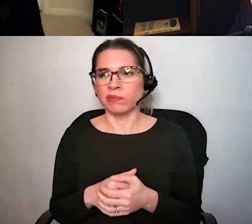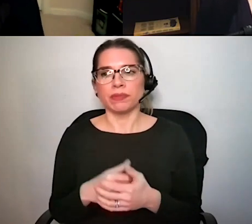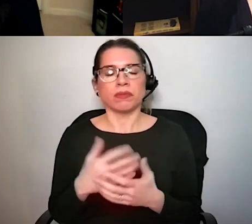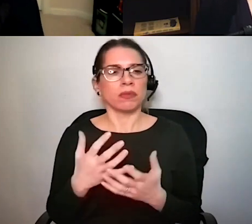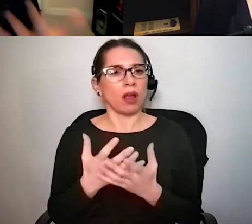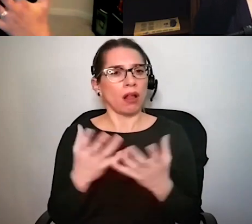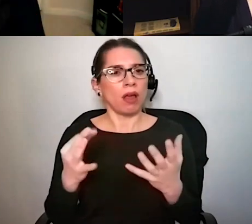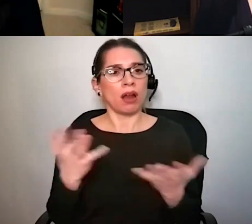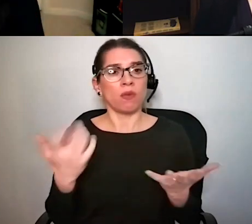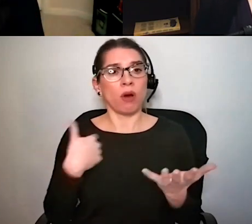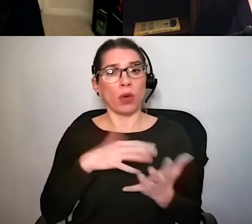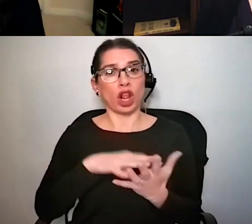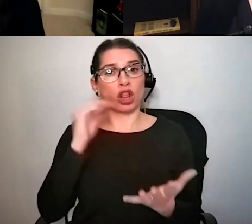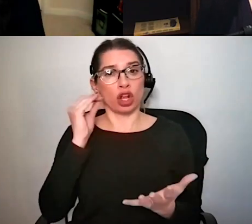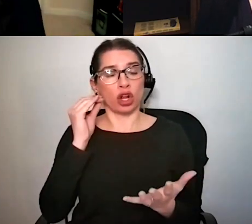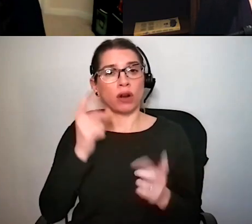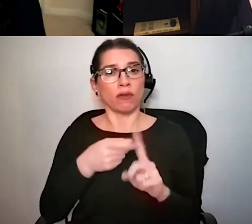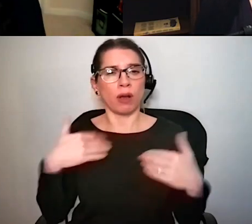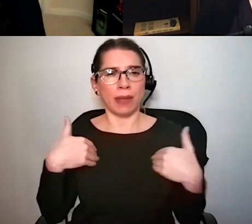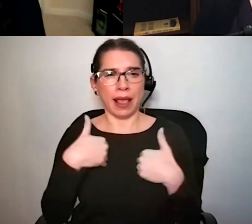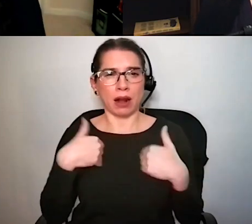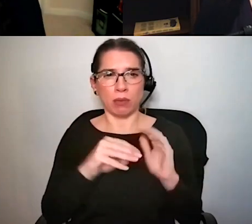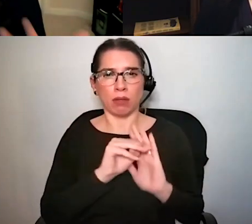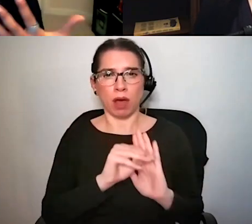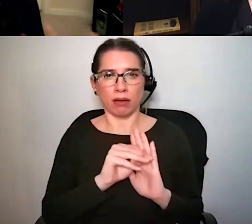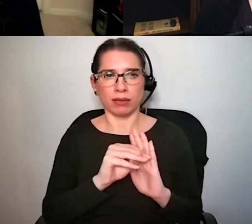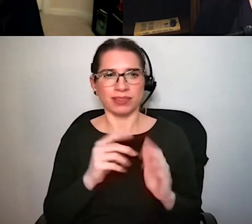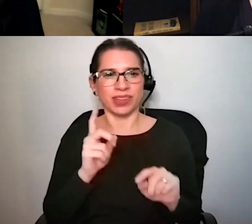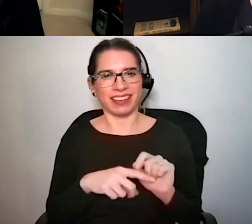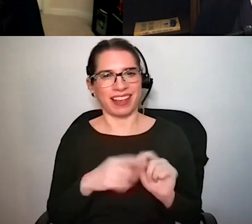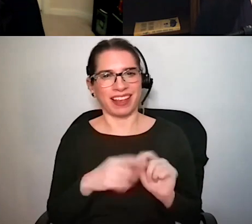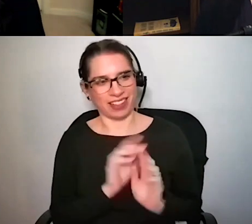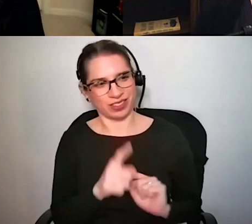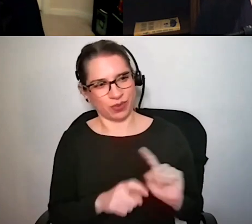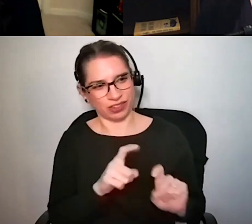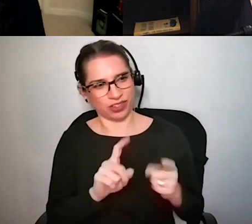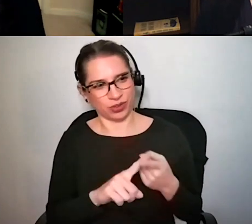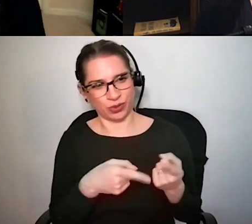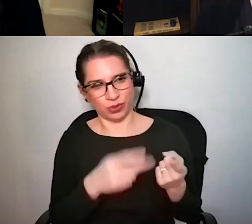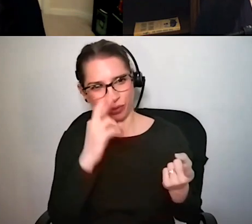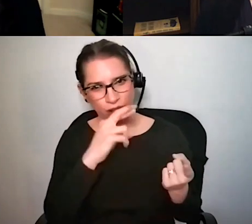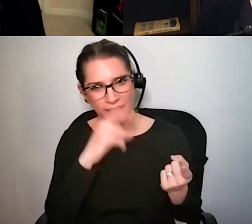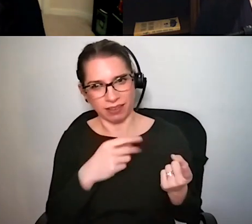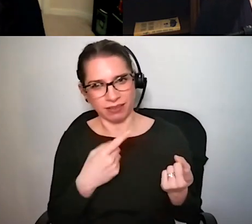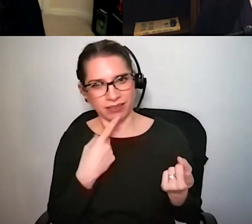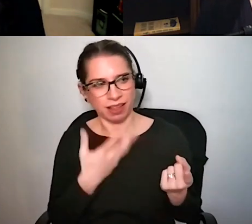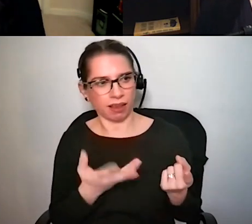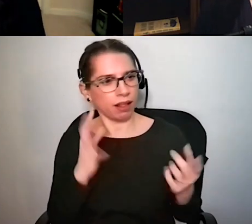from animal models and we can't ask an animal if it's got tinnitus we can't ask an animal how loud is that sound